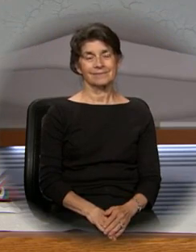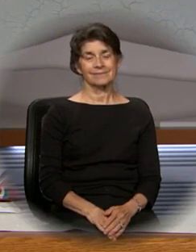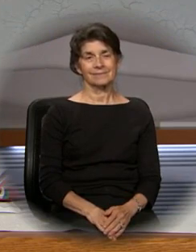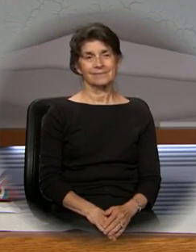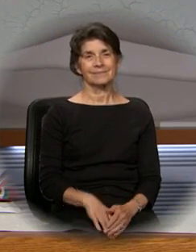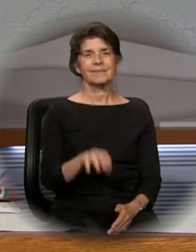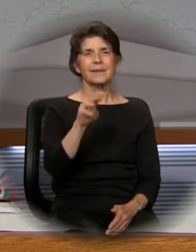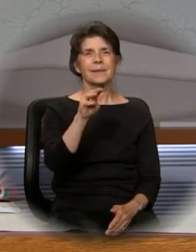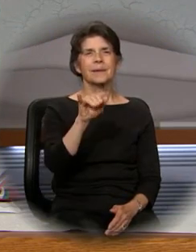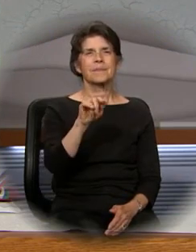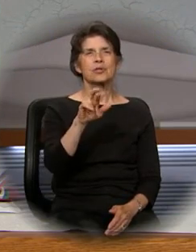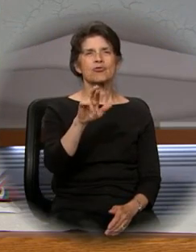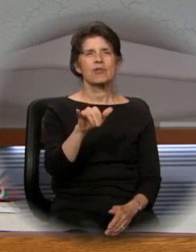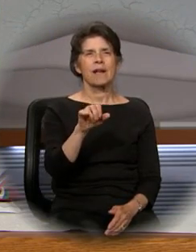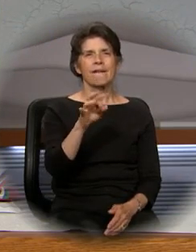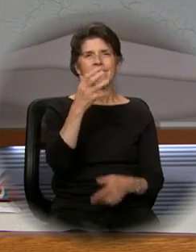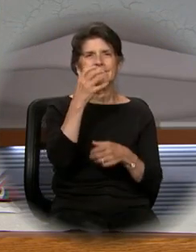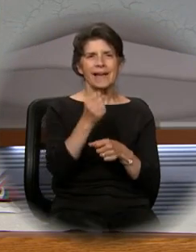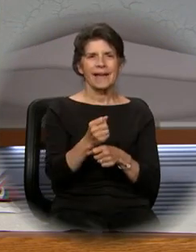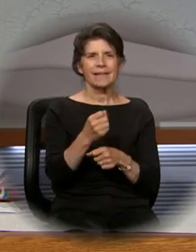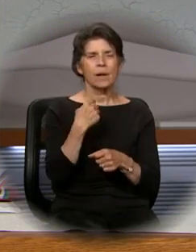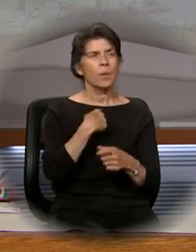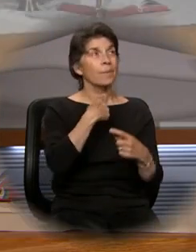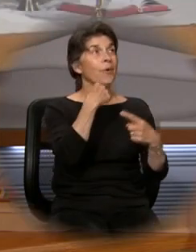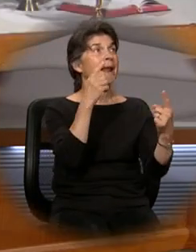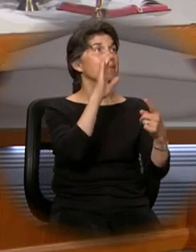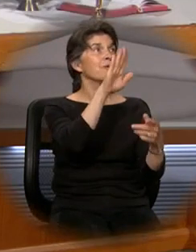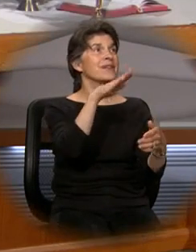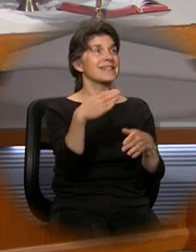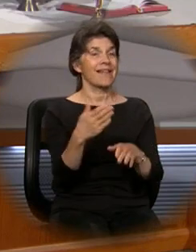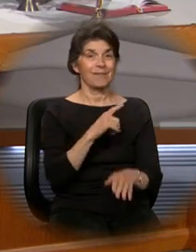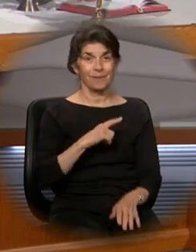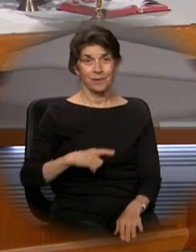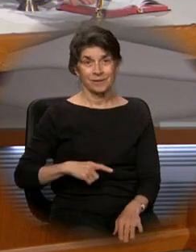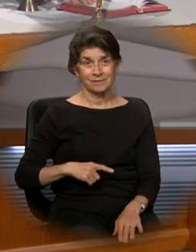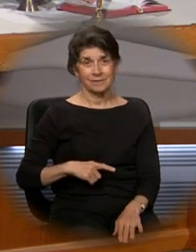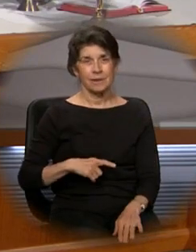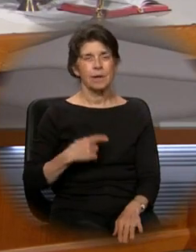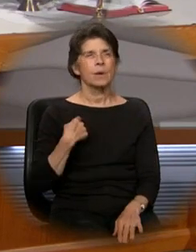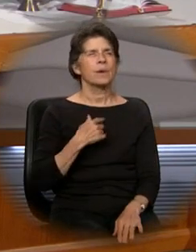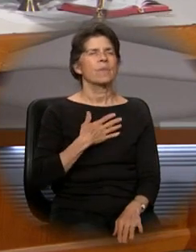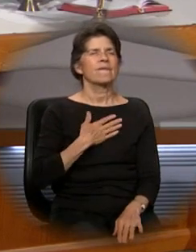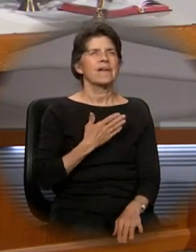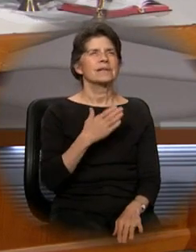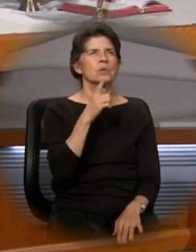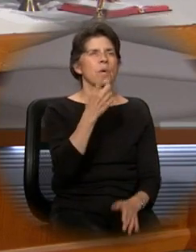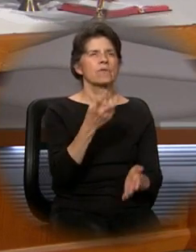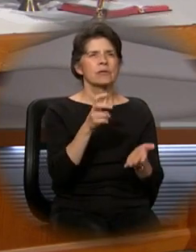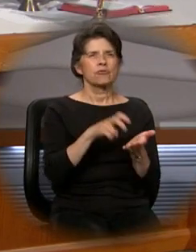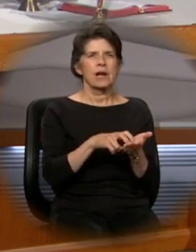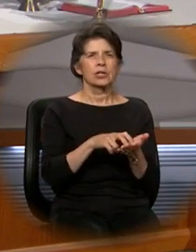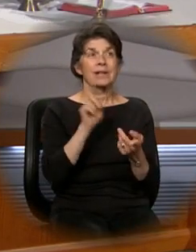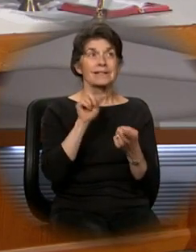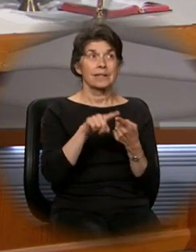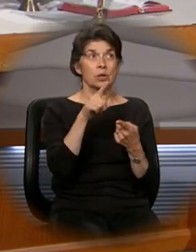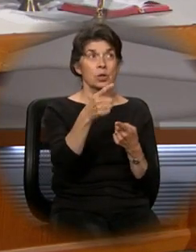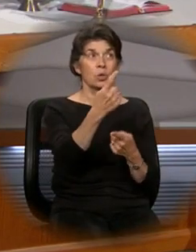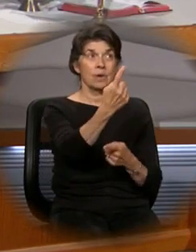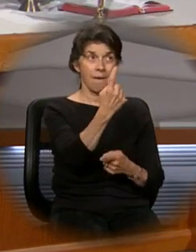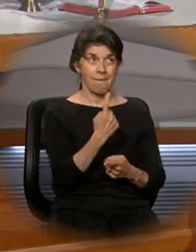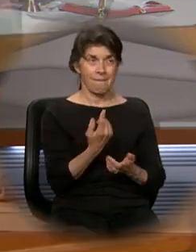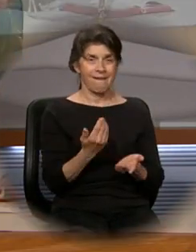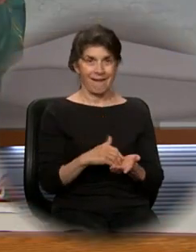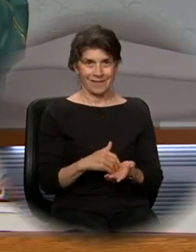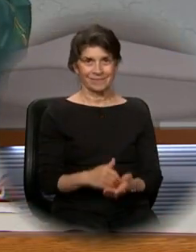The mystery of faith. We proclaim your death, O Lord, and profess your resurrection until you come